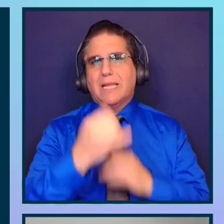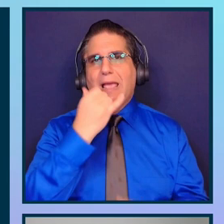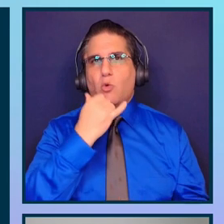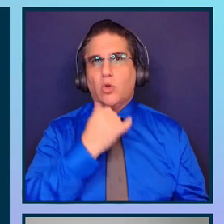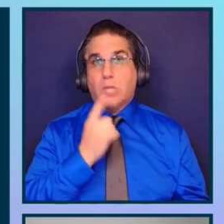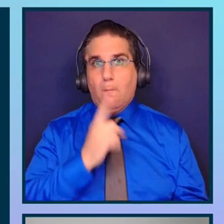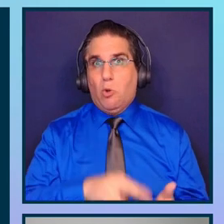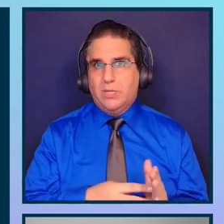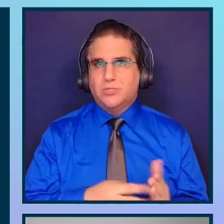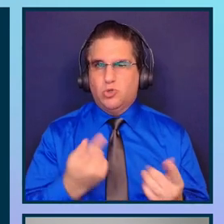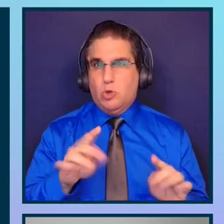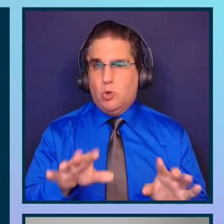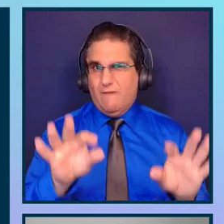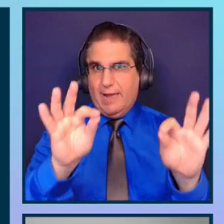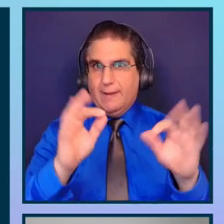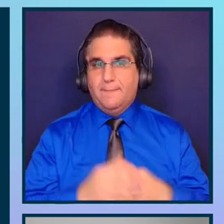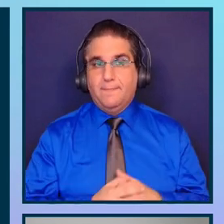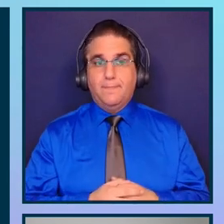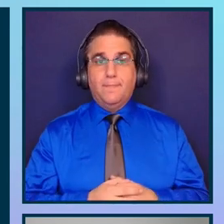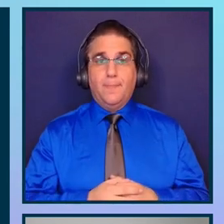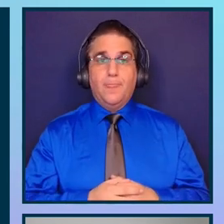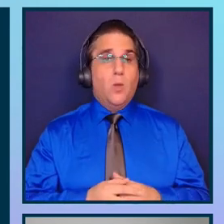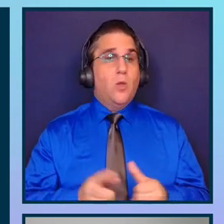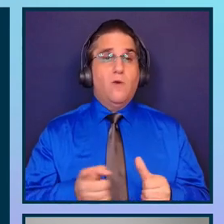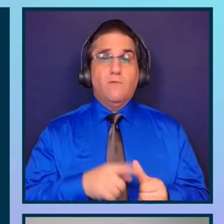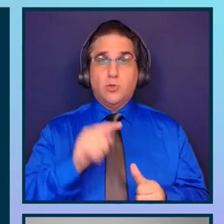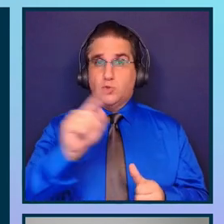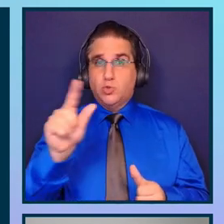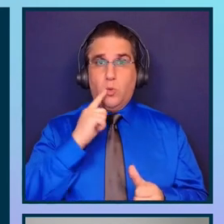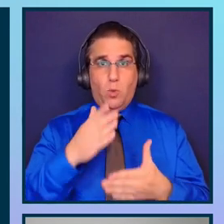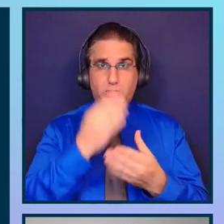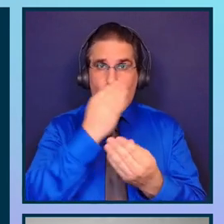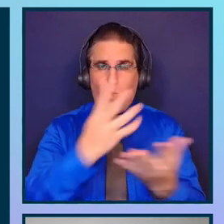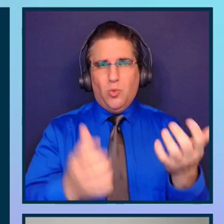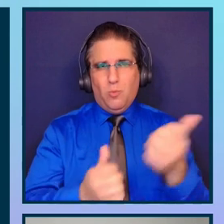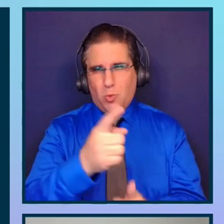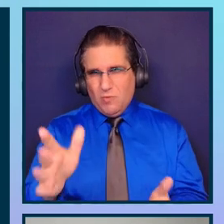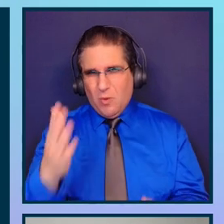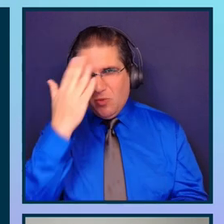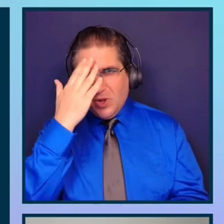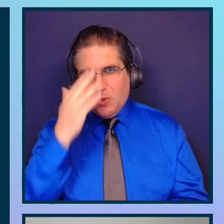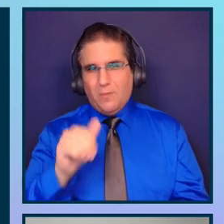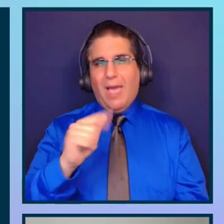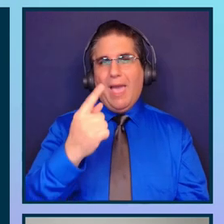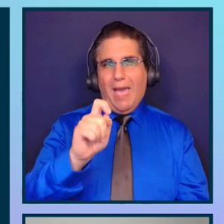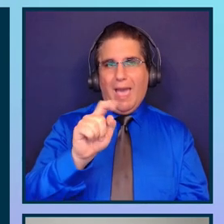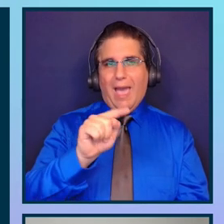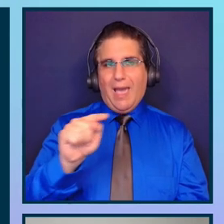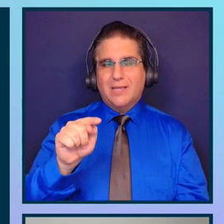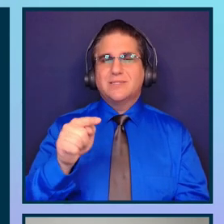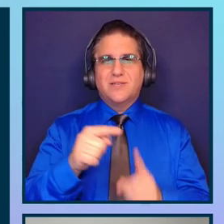So the first tool that I want to show you, and I guess most of you know, is Axe from